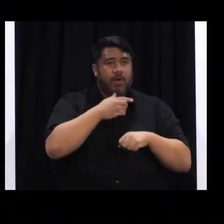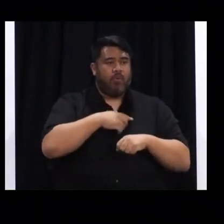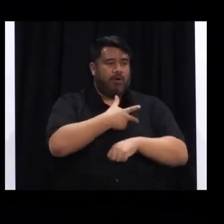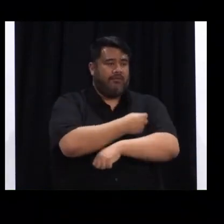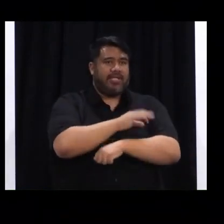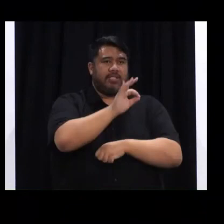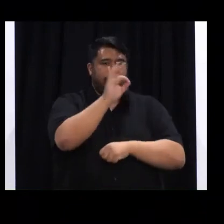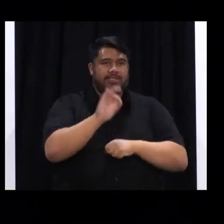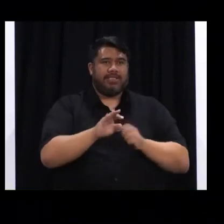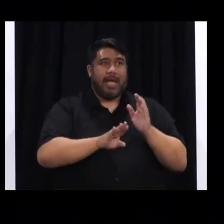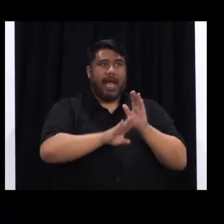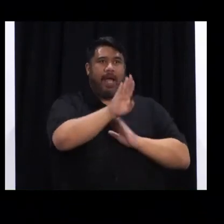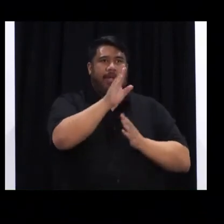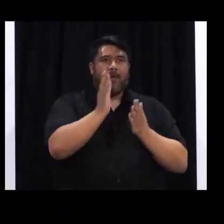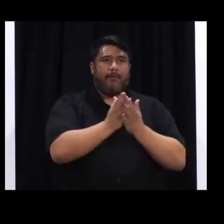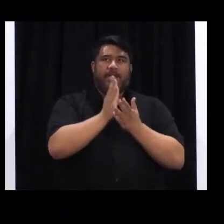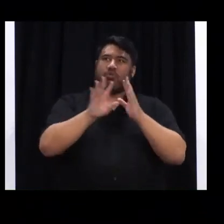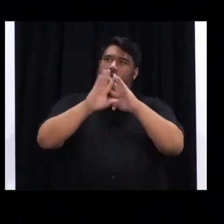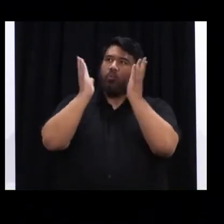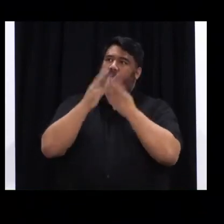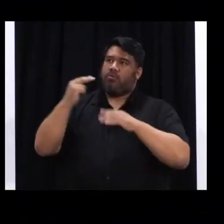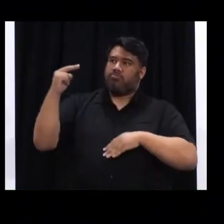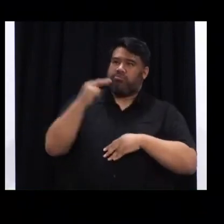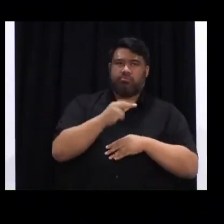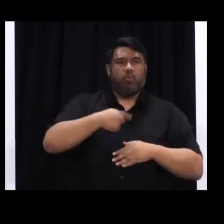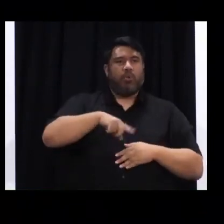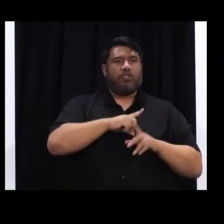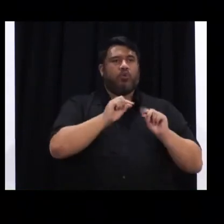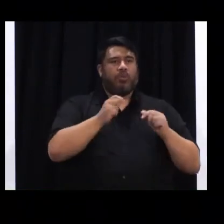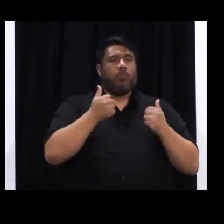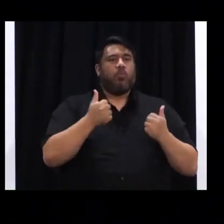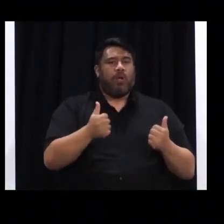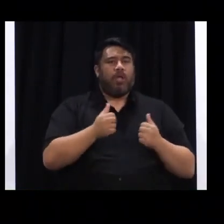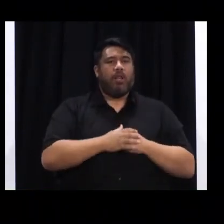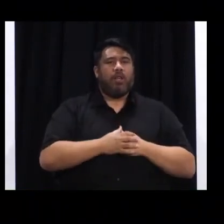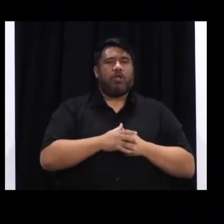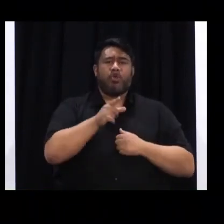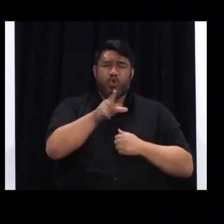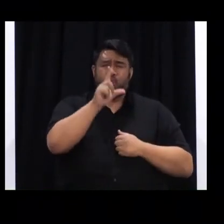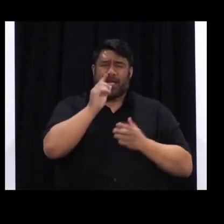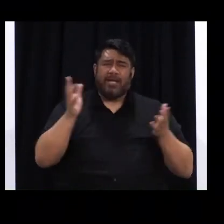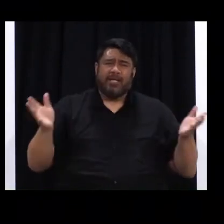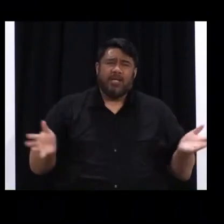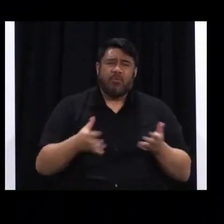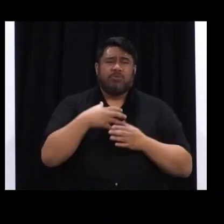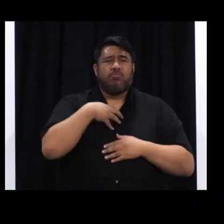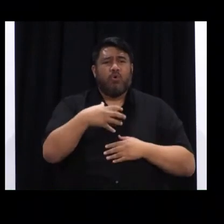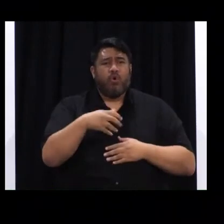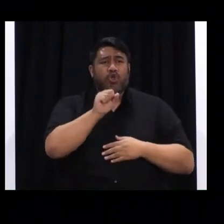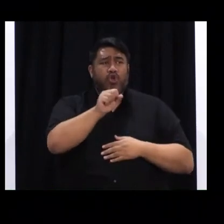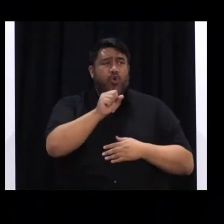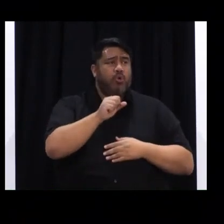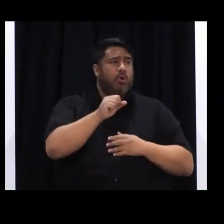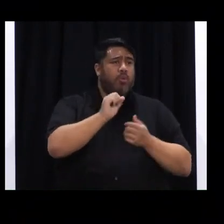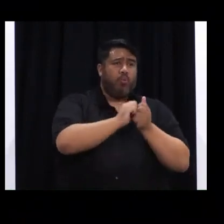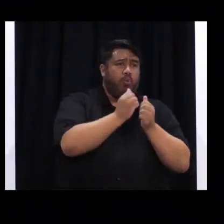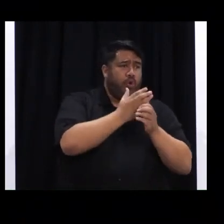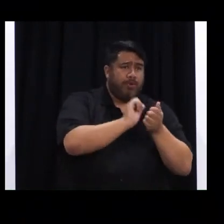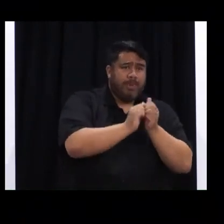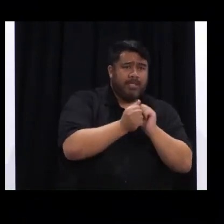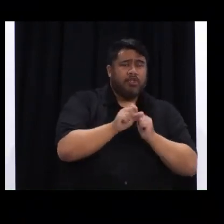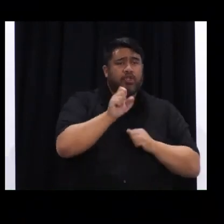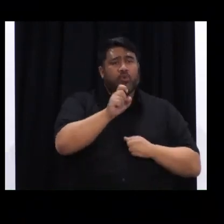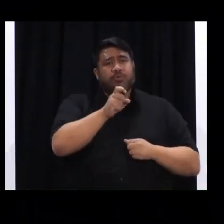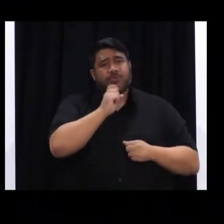lockdown and you've already been vaccinated, there is more you can do. You can encourage and support your workforce to be vaccinated.